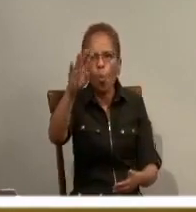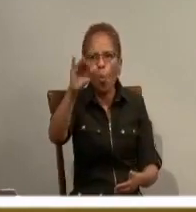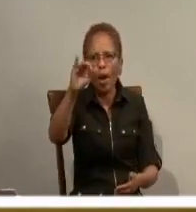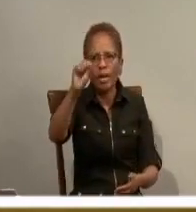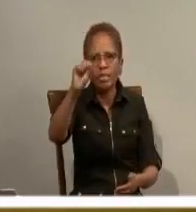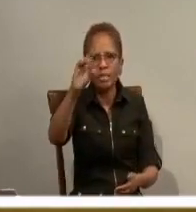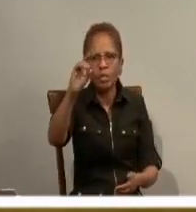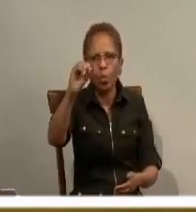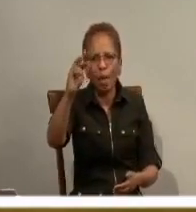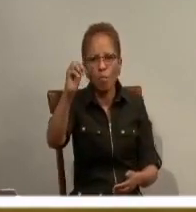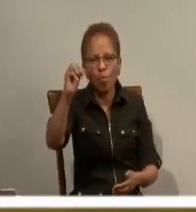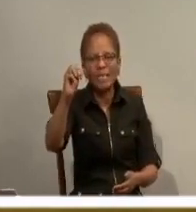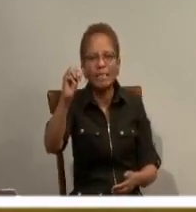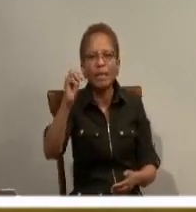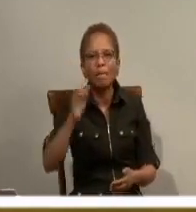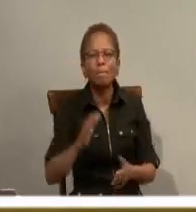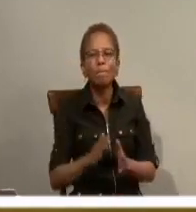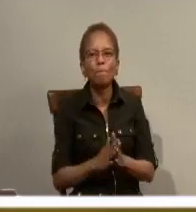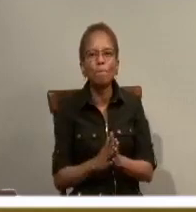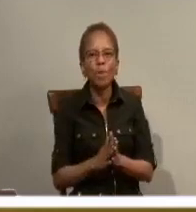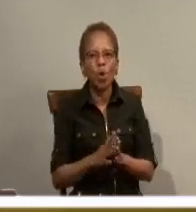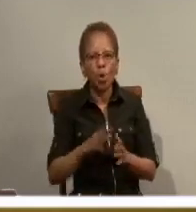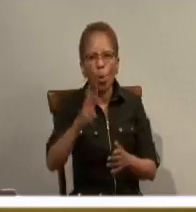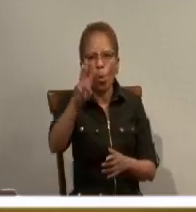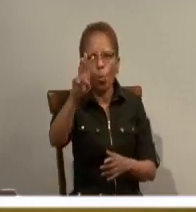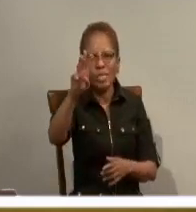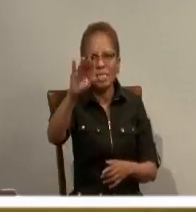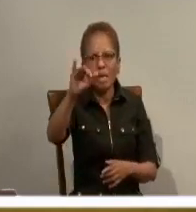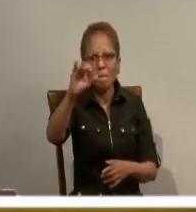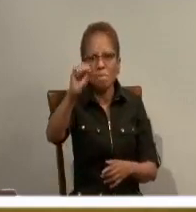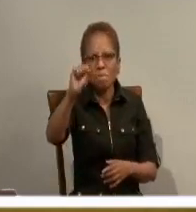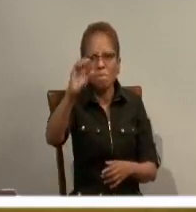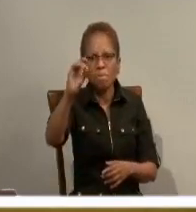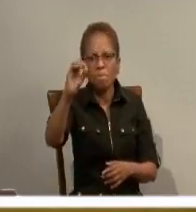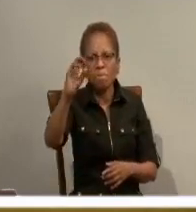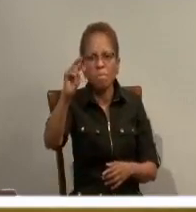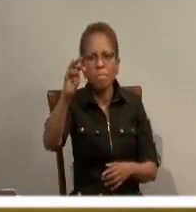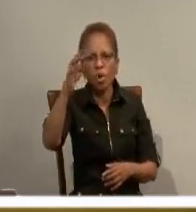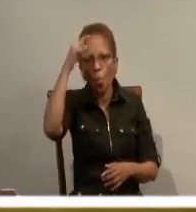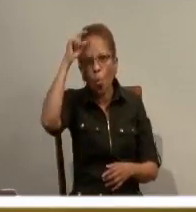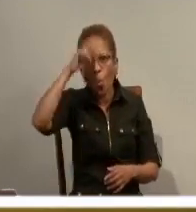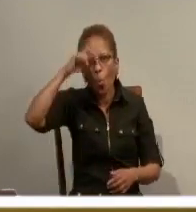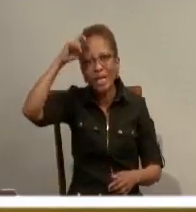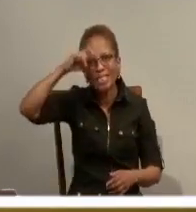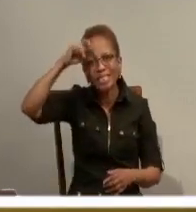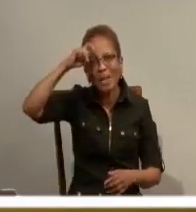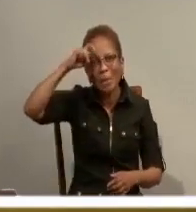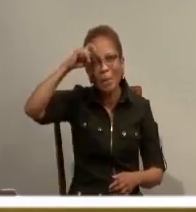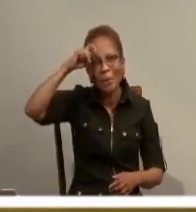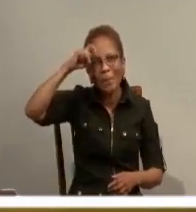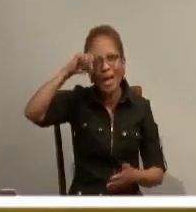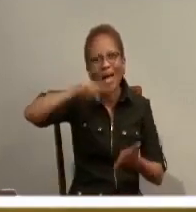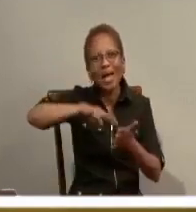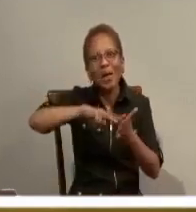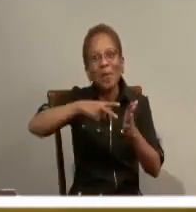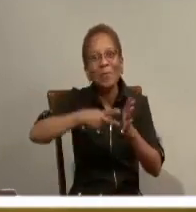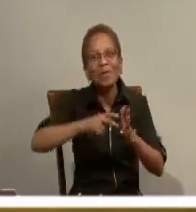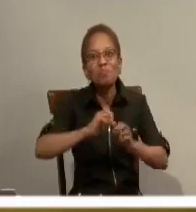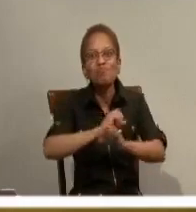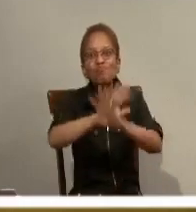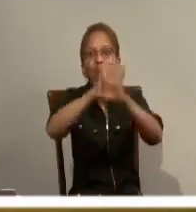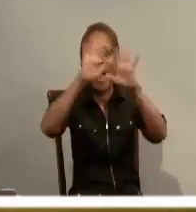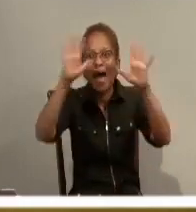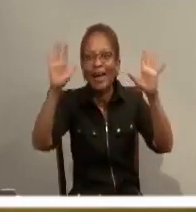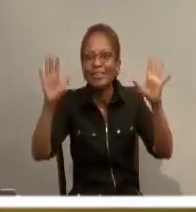virgins are about, the reading gives us lots of great hints. Wisdom is bright and does not grow dim.